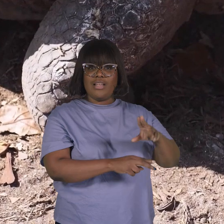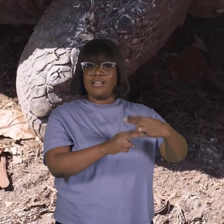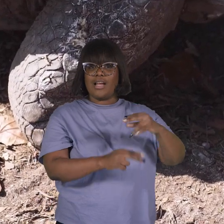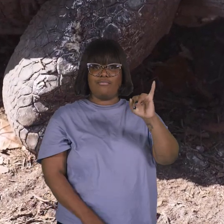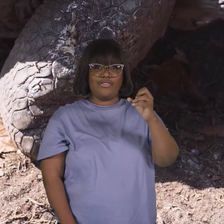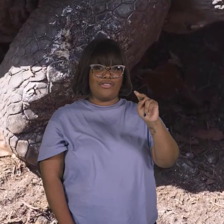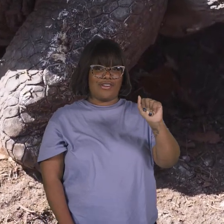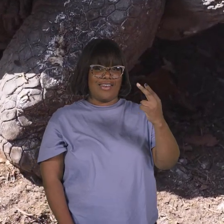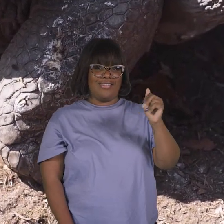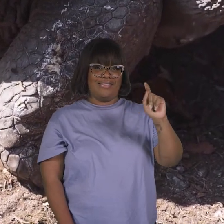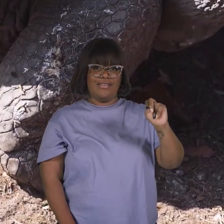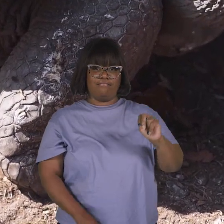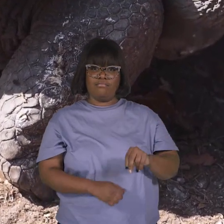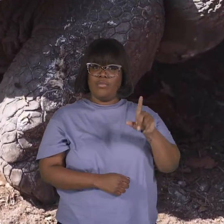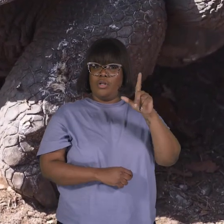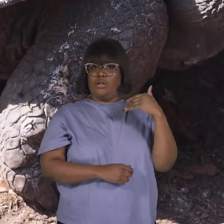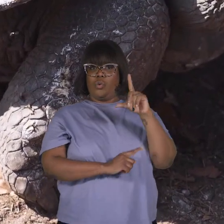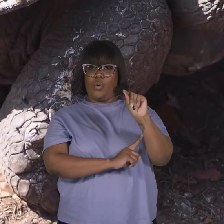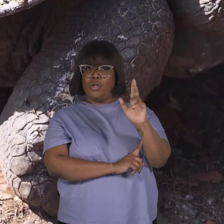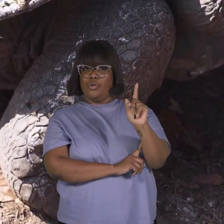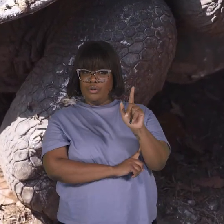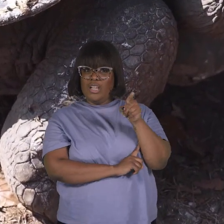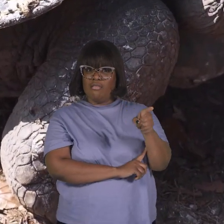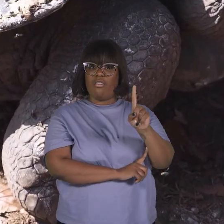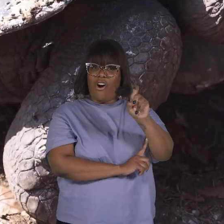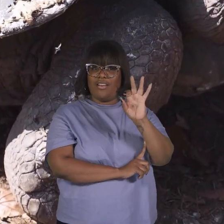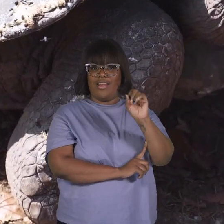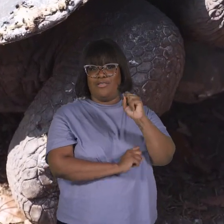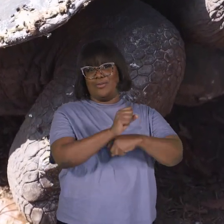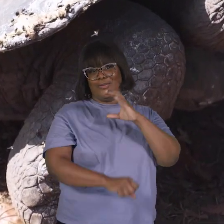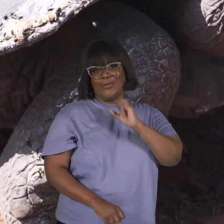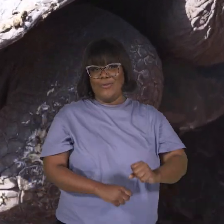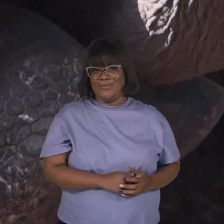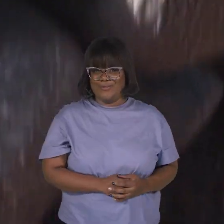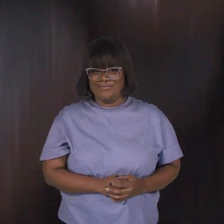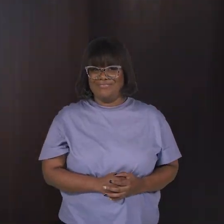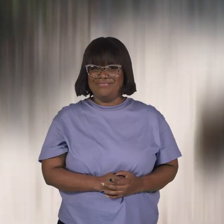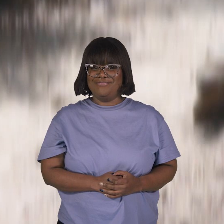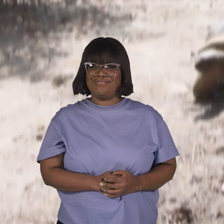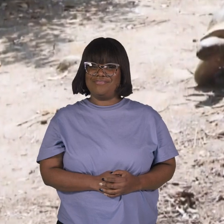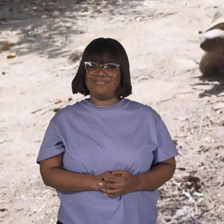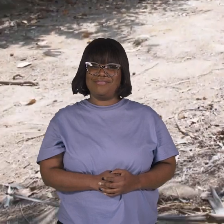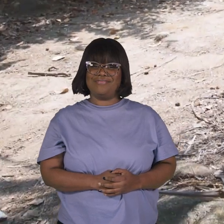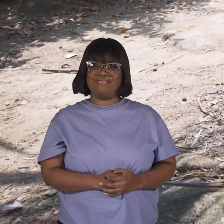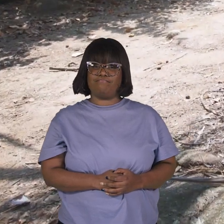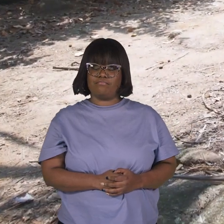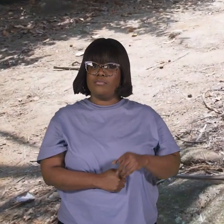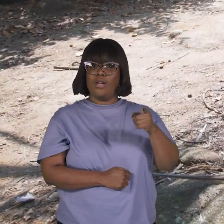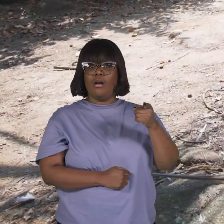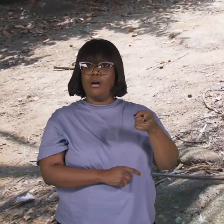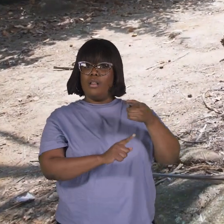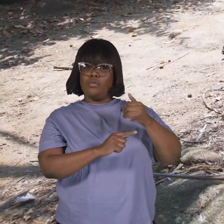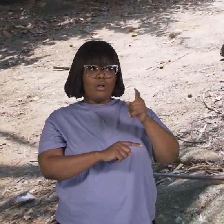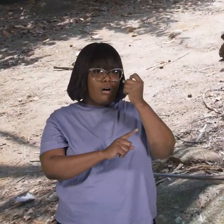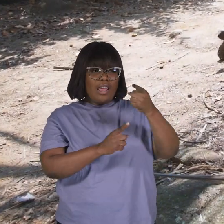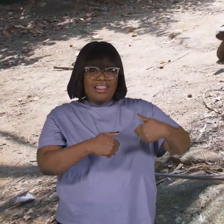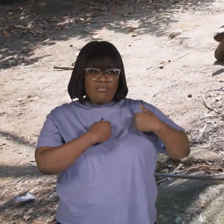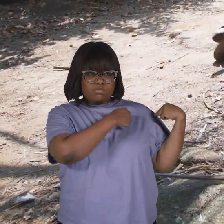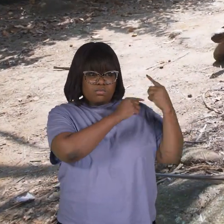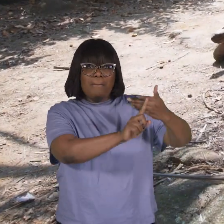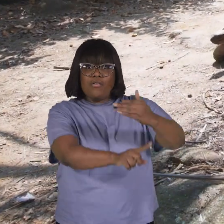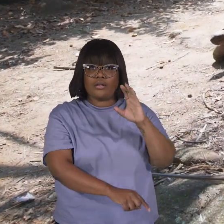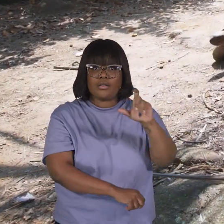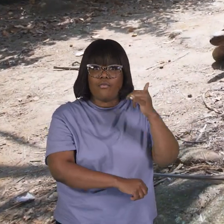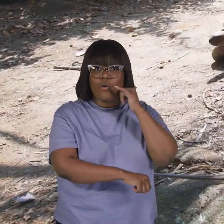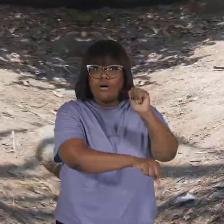Jonathan, and in 2023, he was 190 years old. He was around before cell phones, computers,